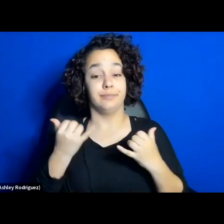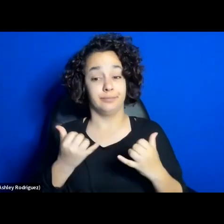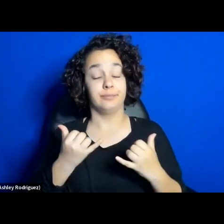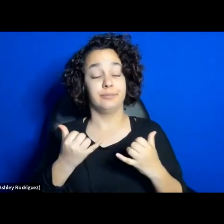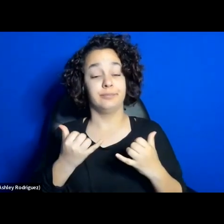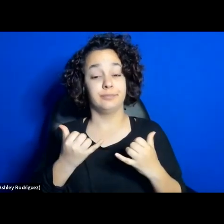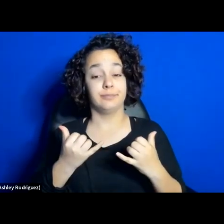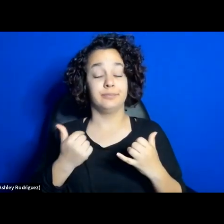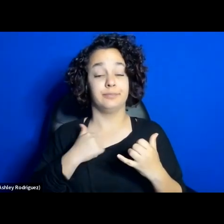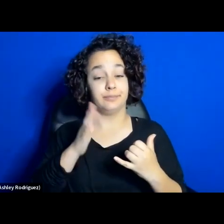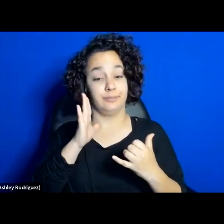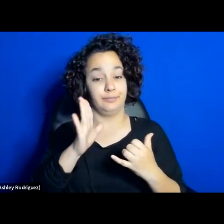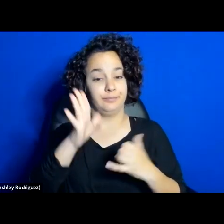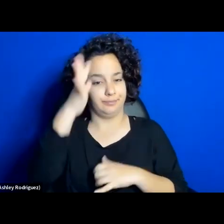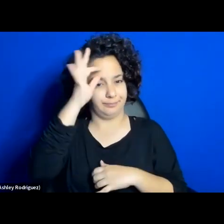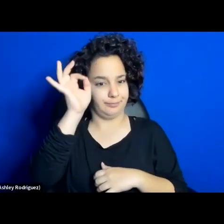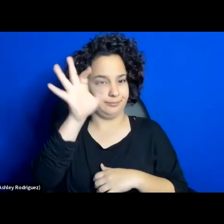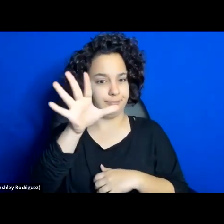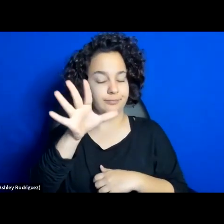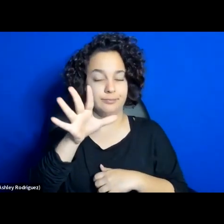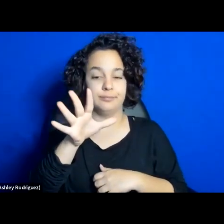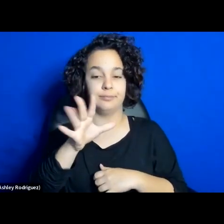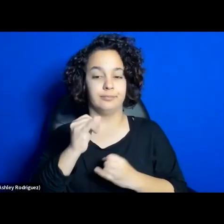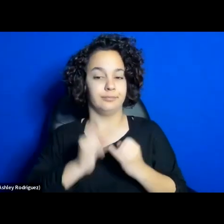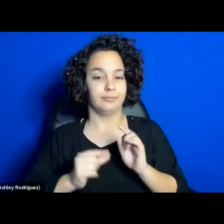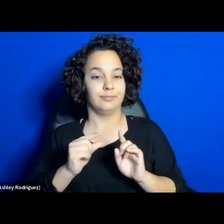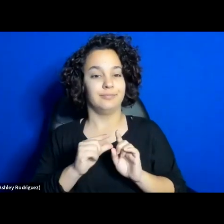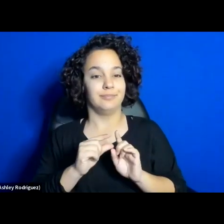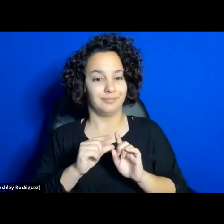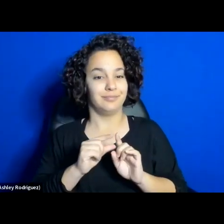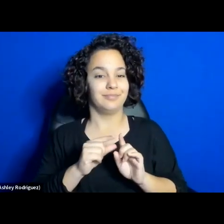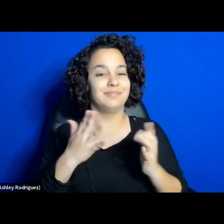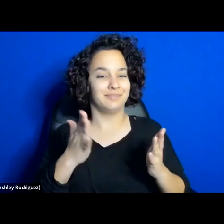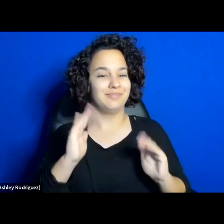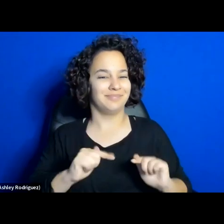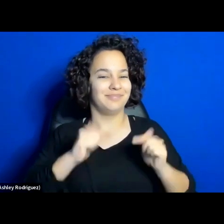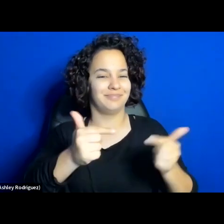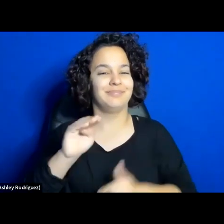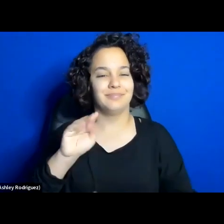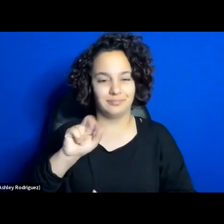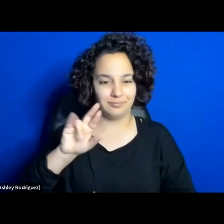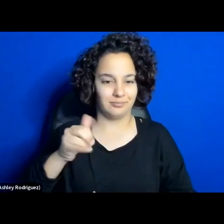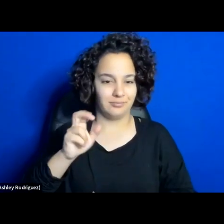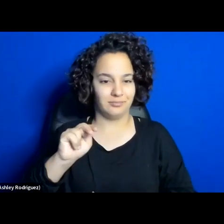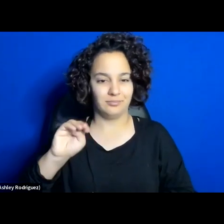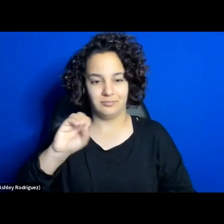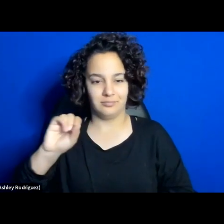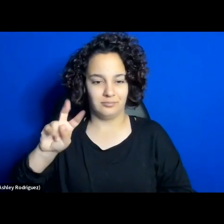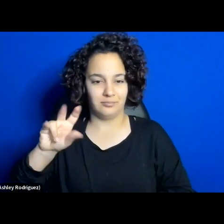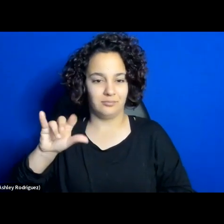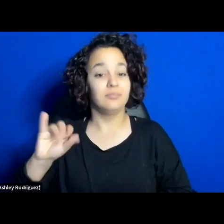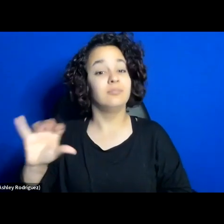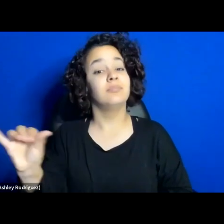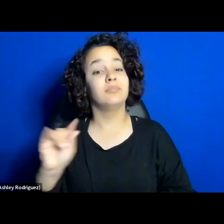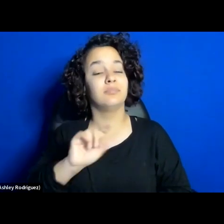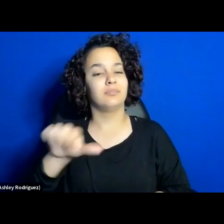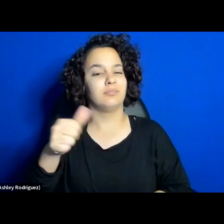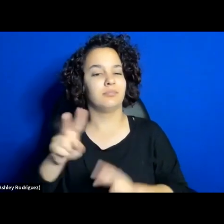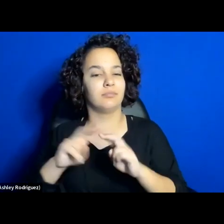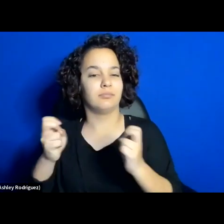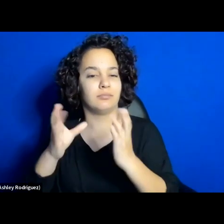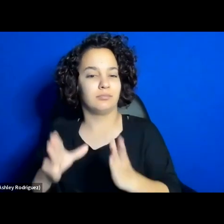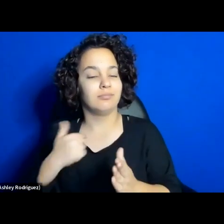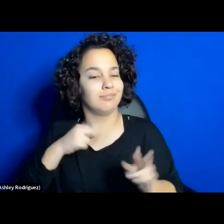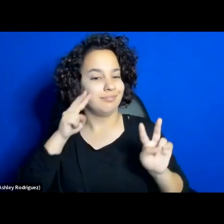I'll leave you with Dr. Marjan Musavi and the distinguished panelists and I look forward to listening